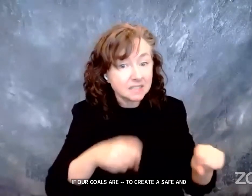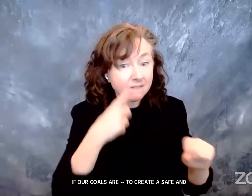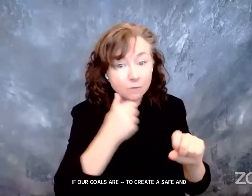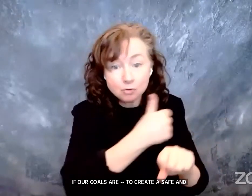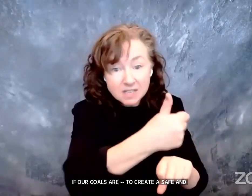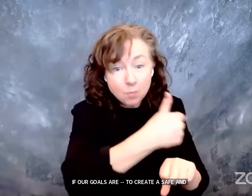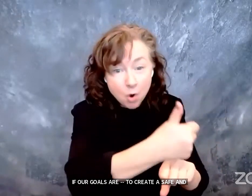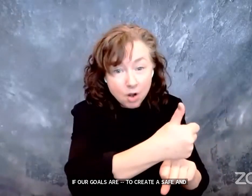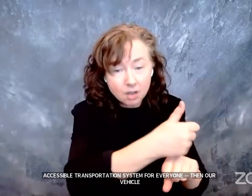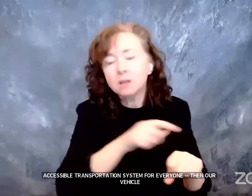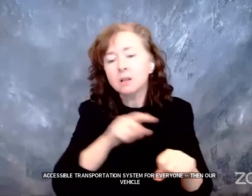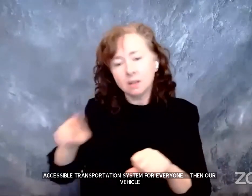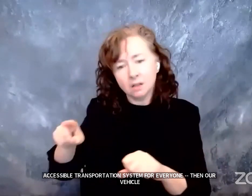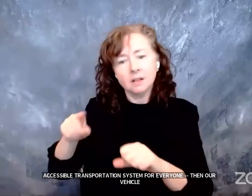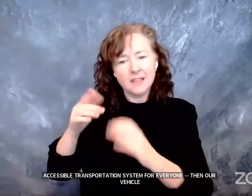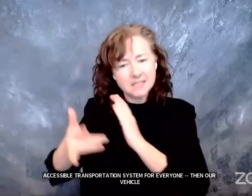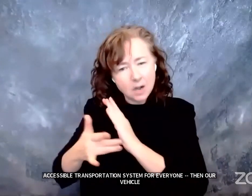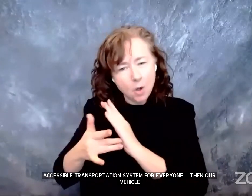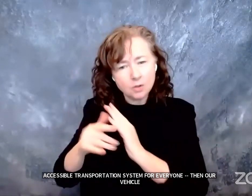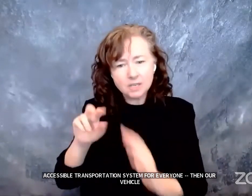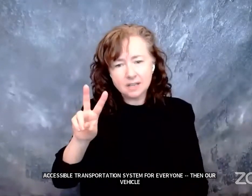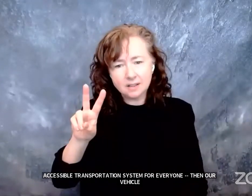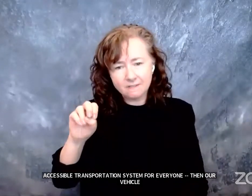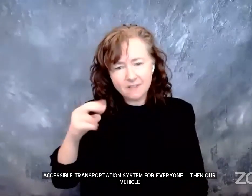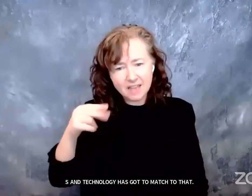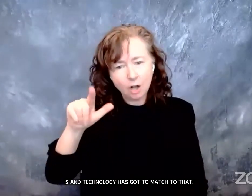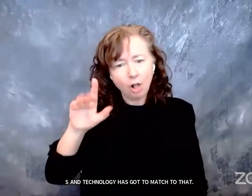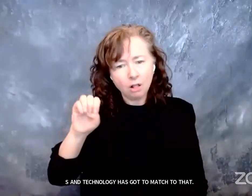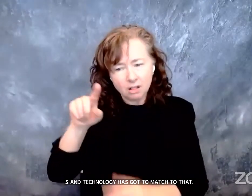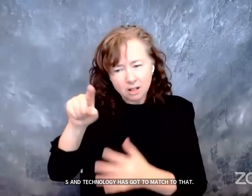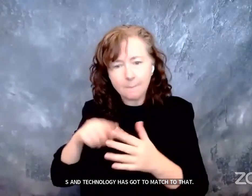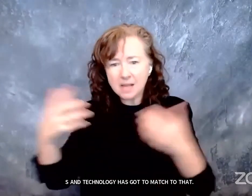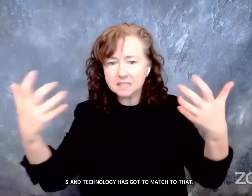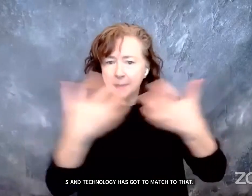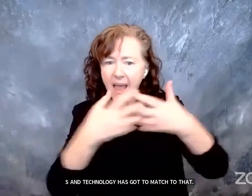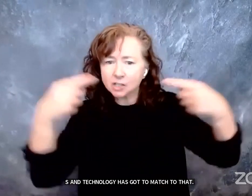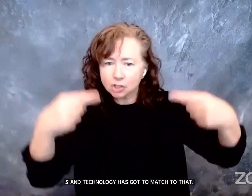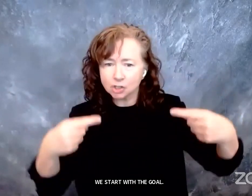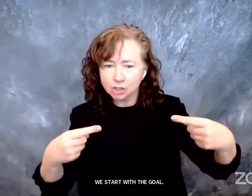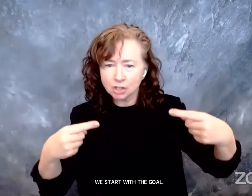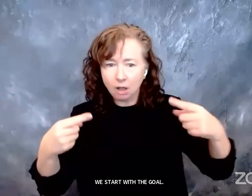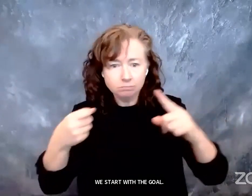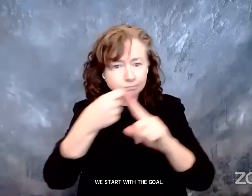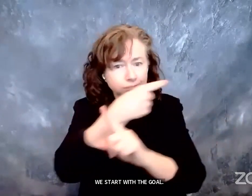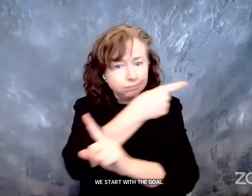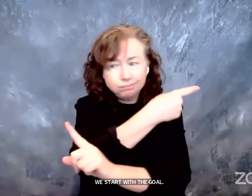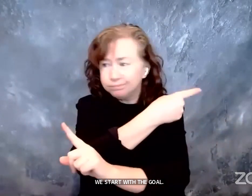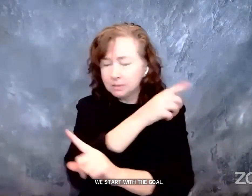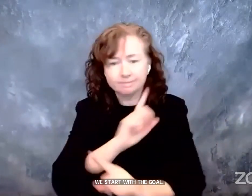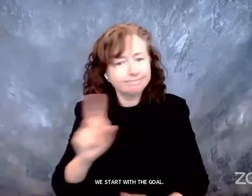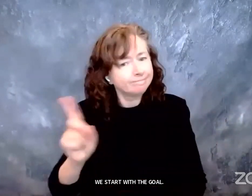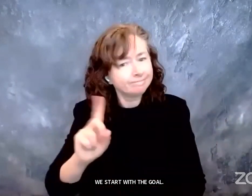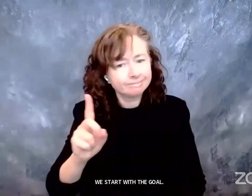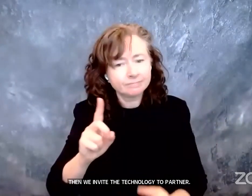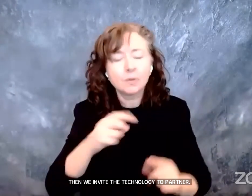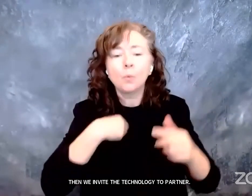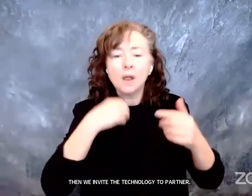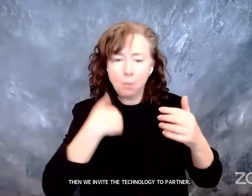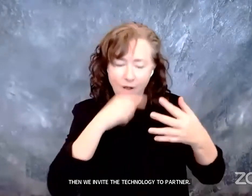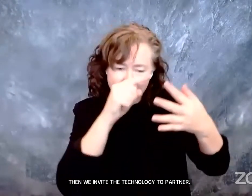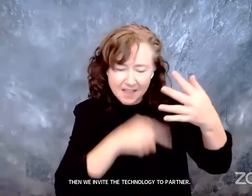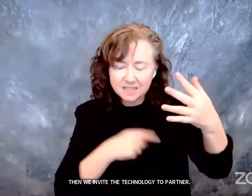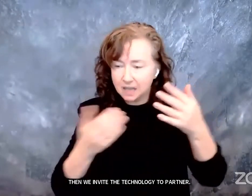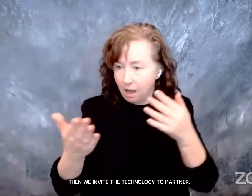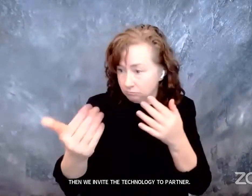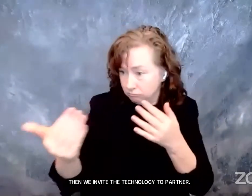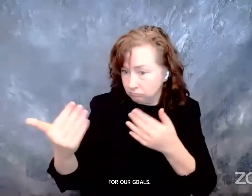vehicles and our technology has got to match to that. We start with the goal. And then we invite the technology to partner for our goals. Thanks. I really